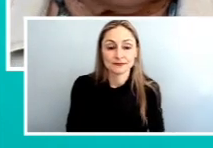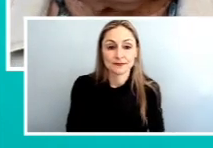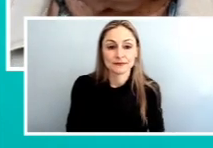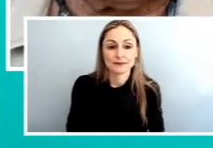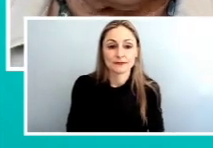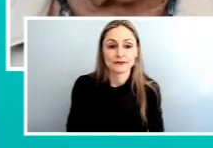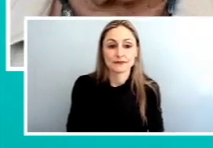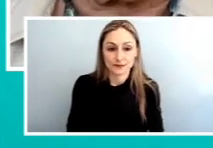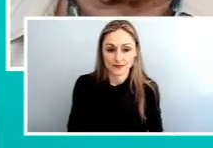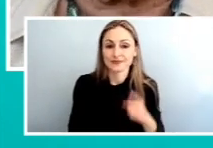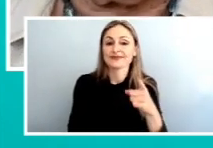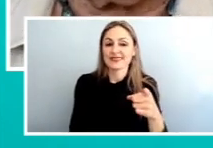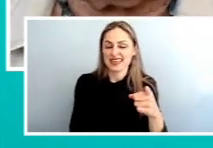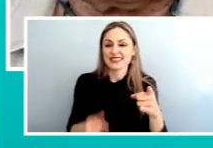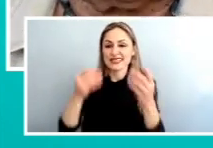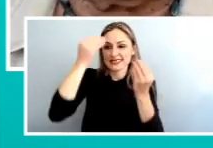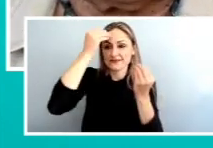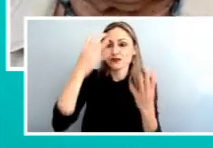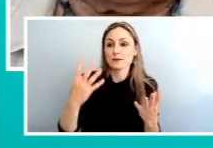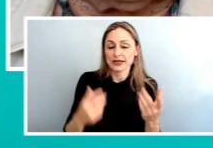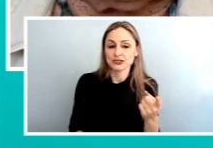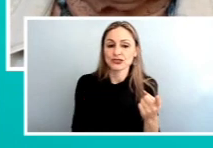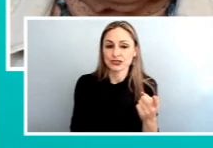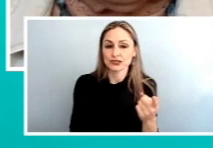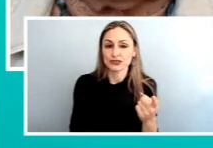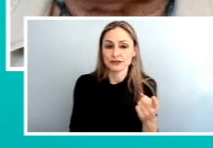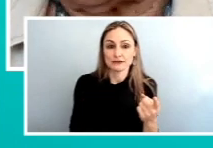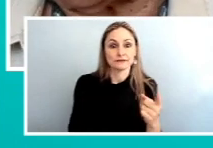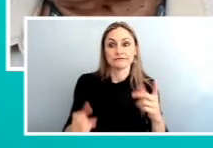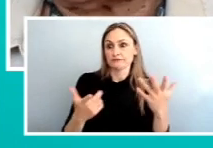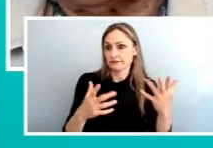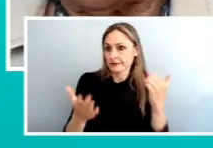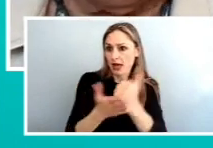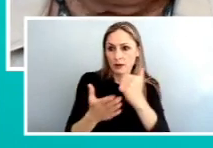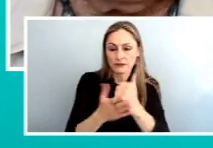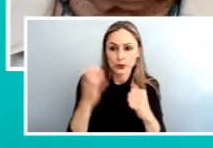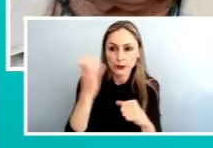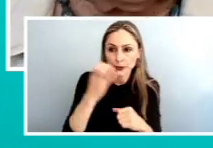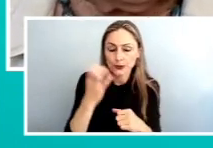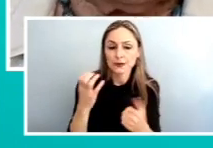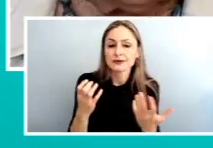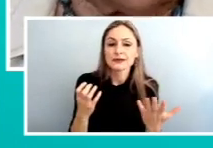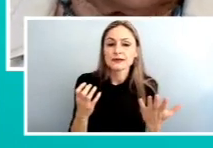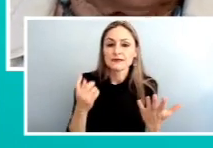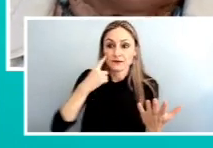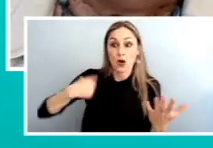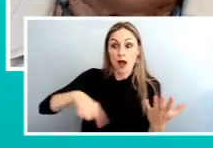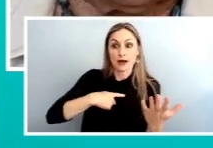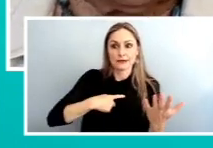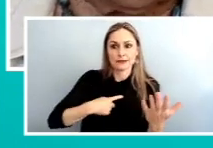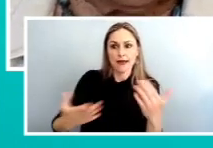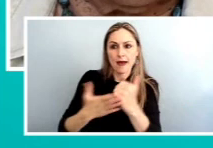This information is, uh, extremely helpful, uh, for us. Uh, so most people